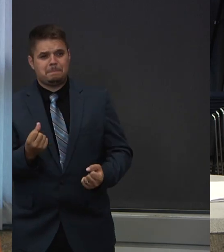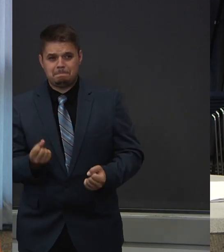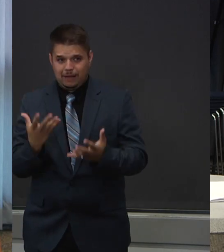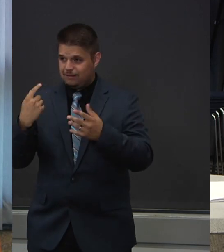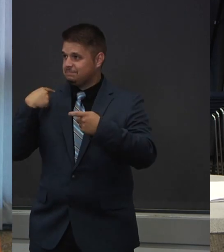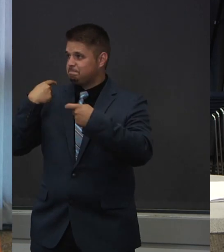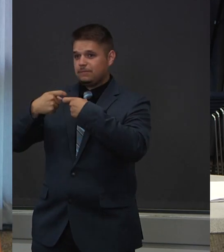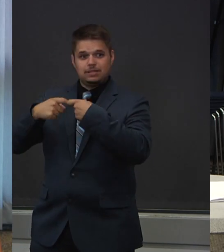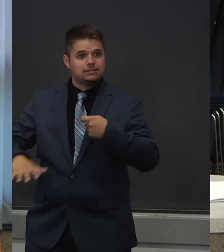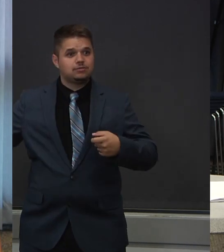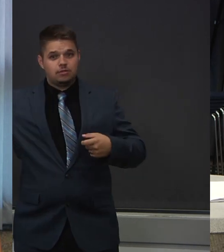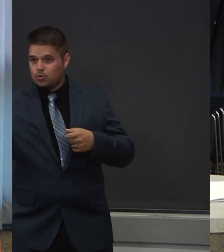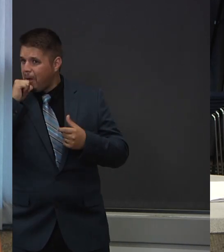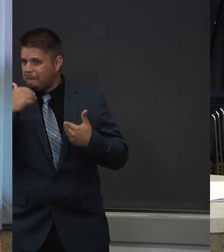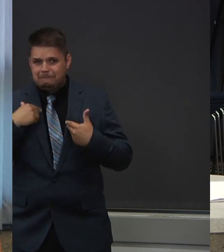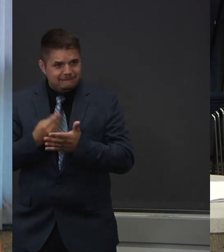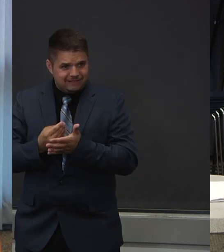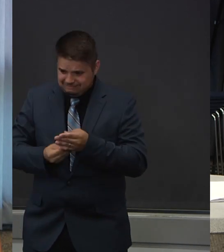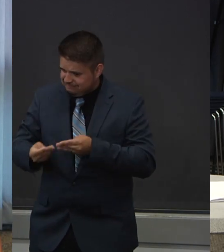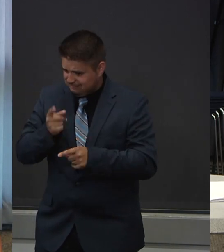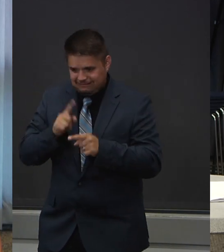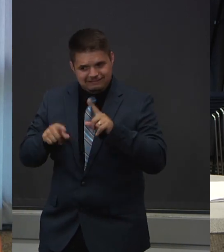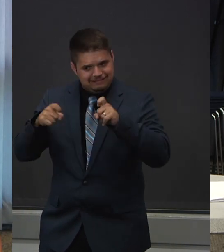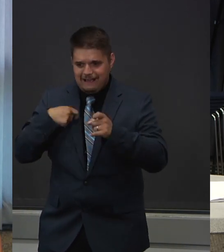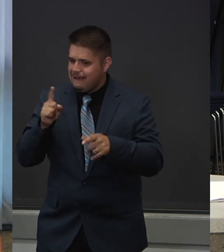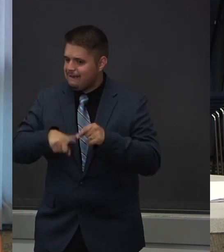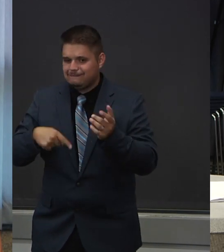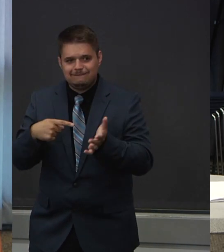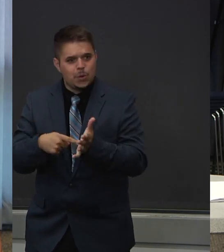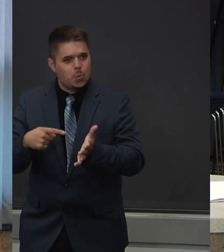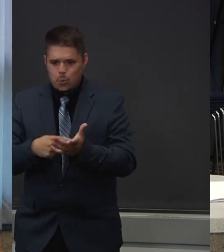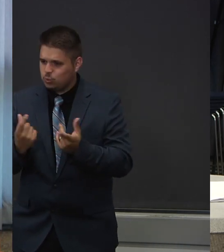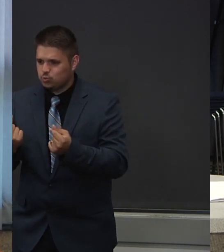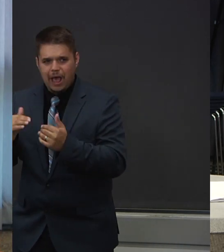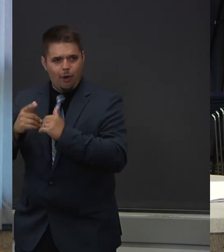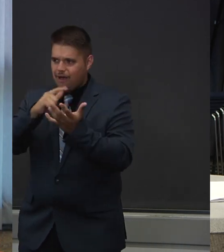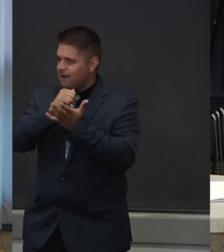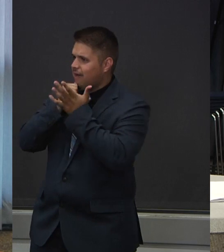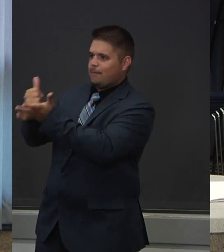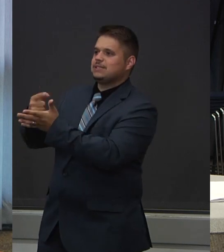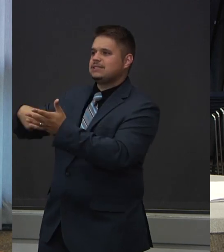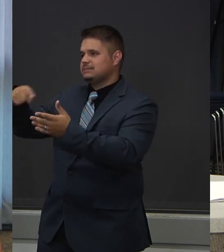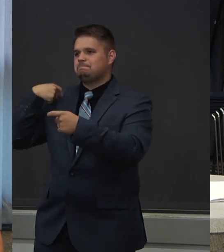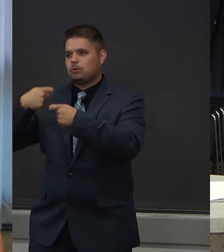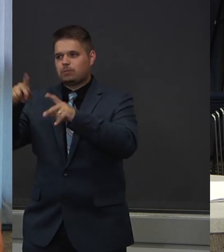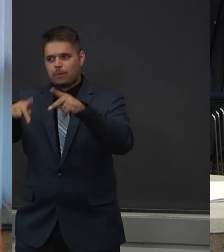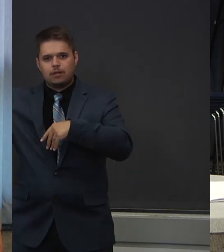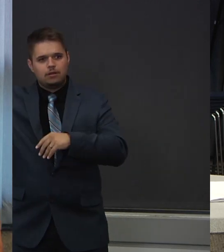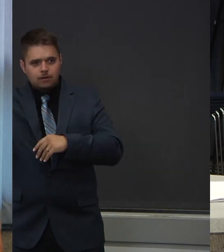for testing. Are there resources to assist us? Good question, Jose.